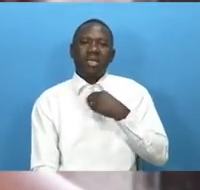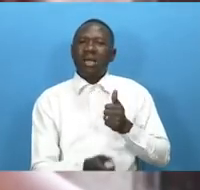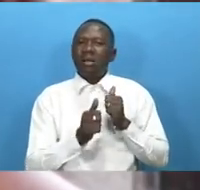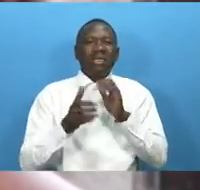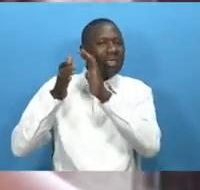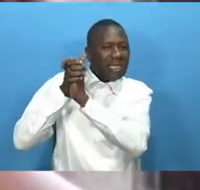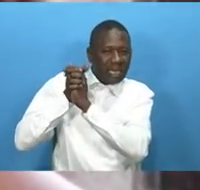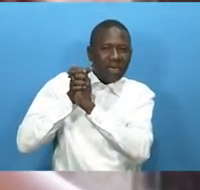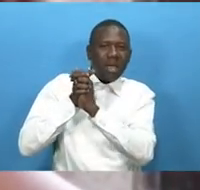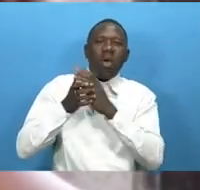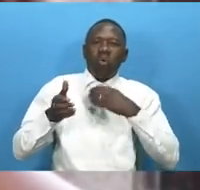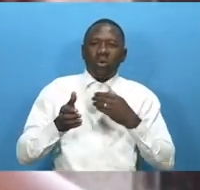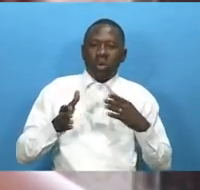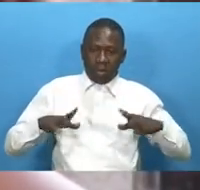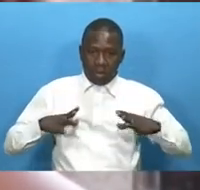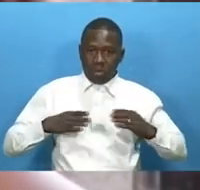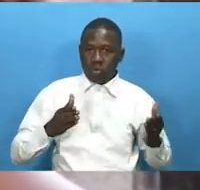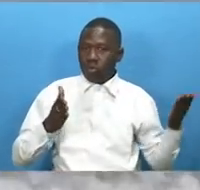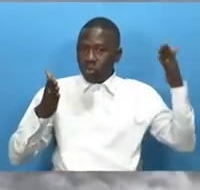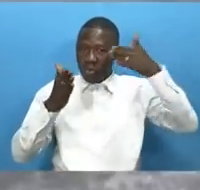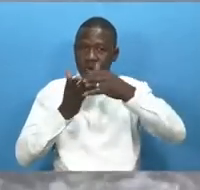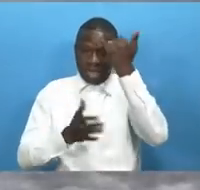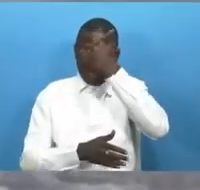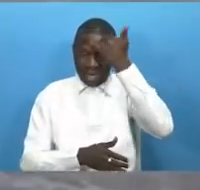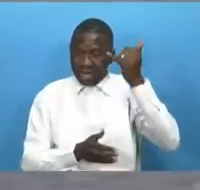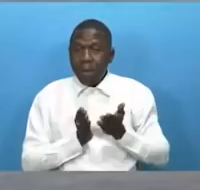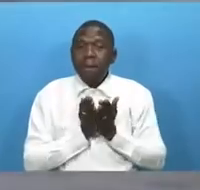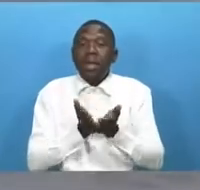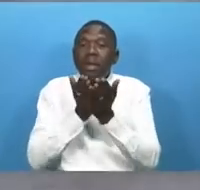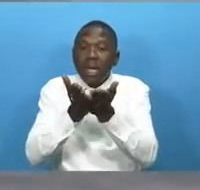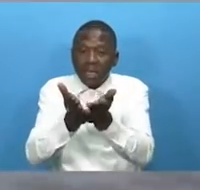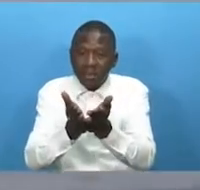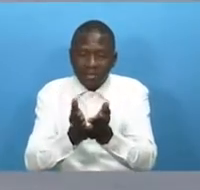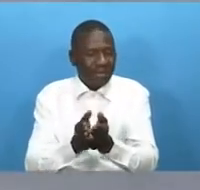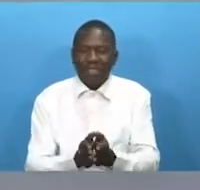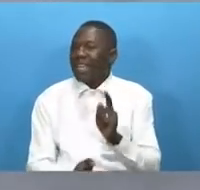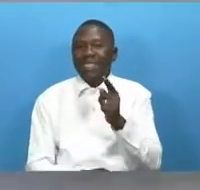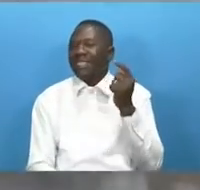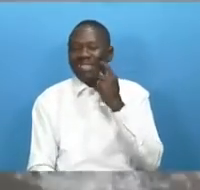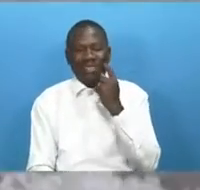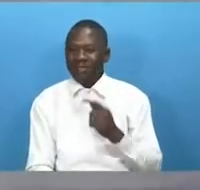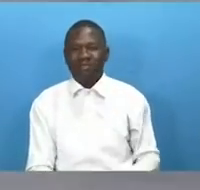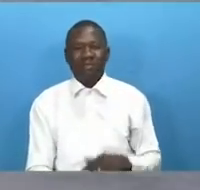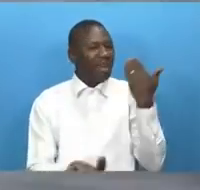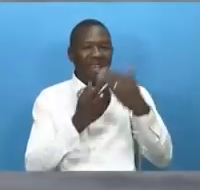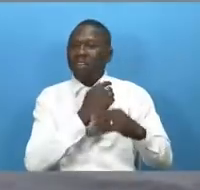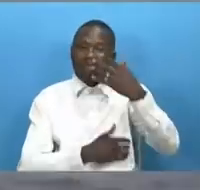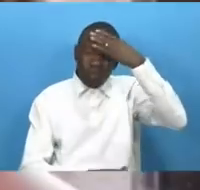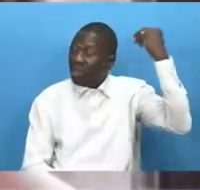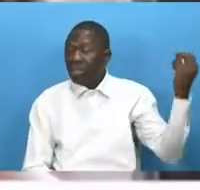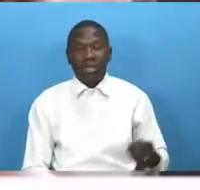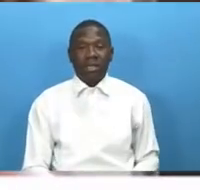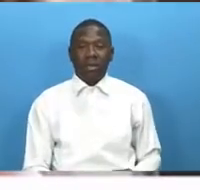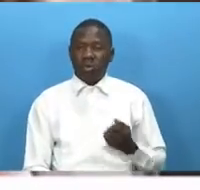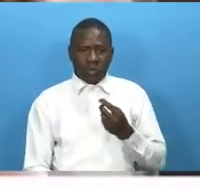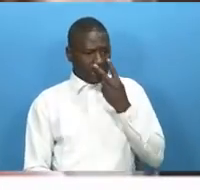boat to go to italy it was a day that i will never forget because when i saw the boat and